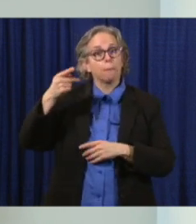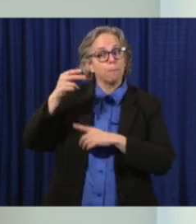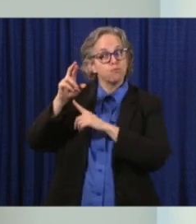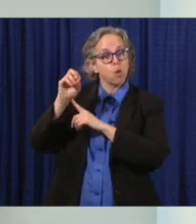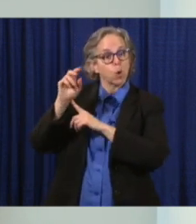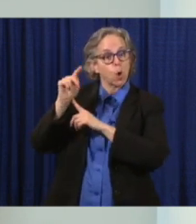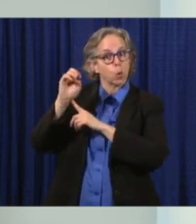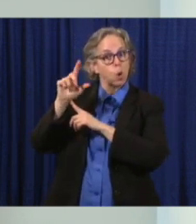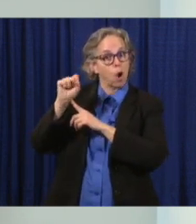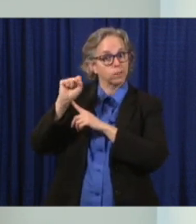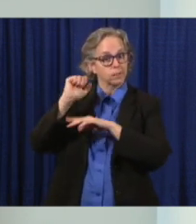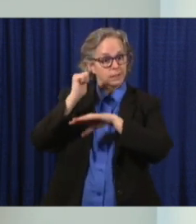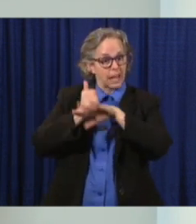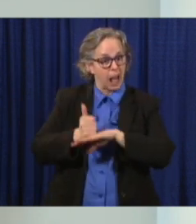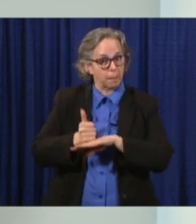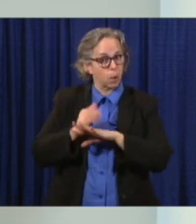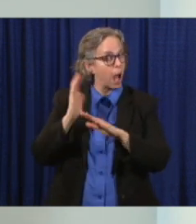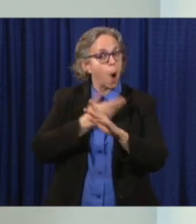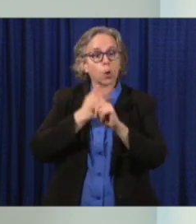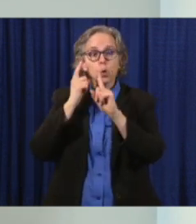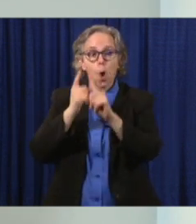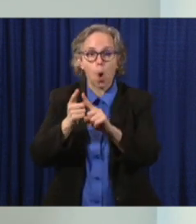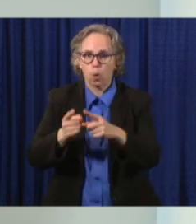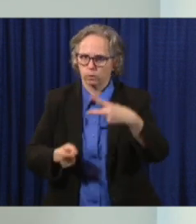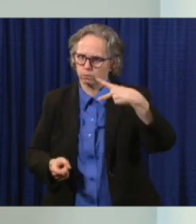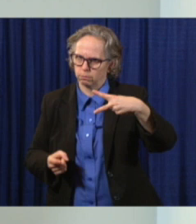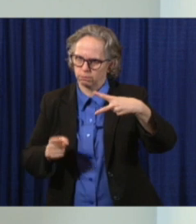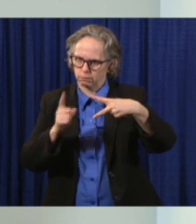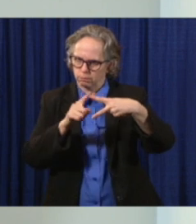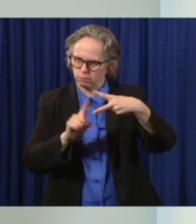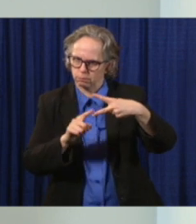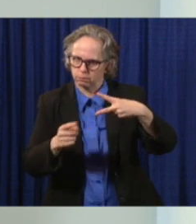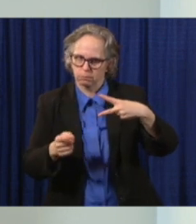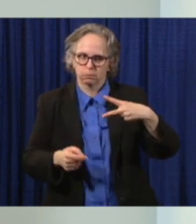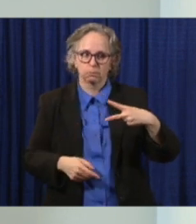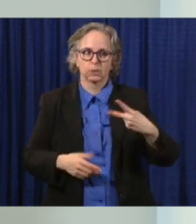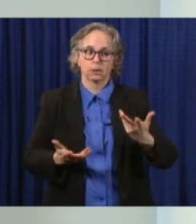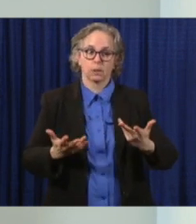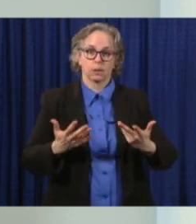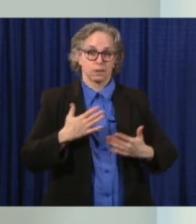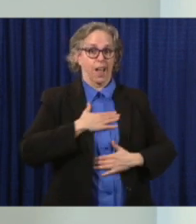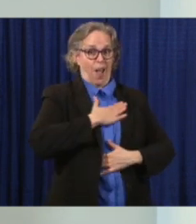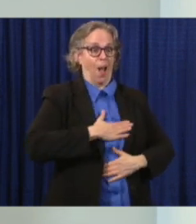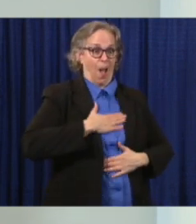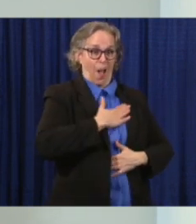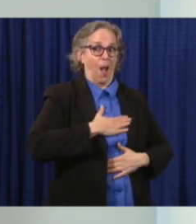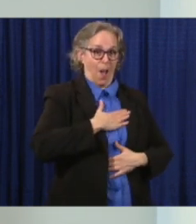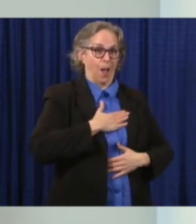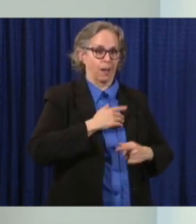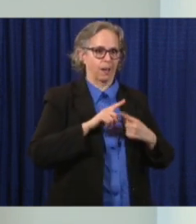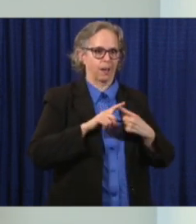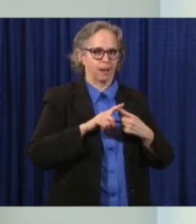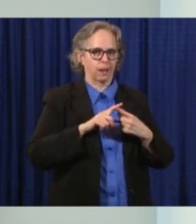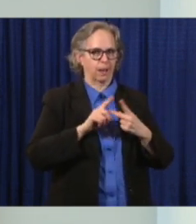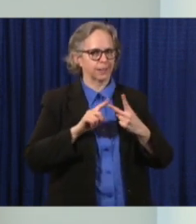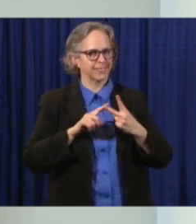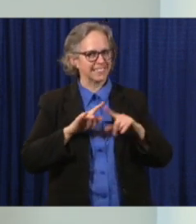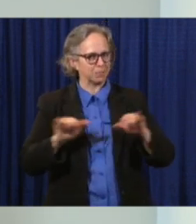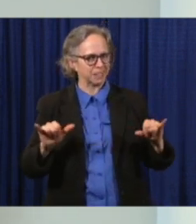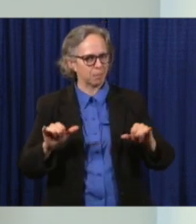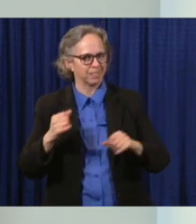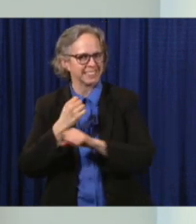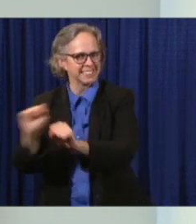us to do the things we love while also keeping our loved ones safe. And it's important that